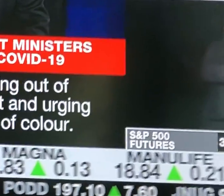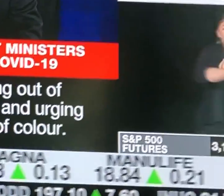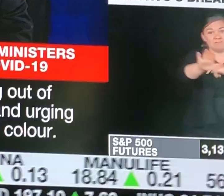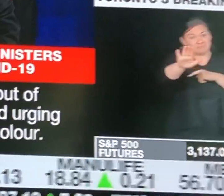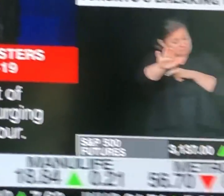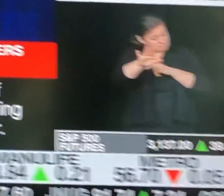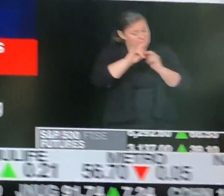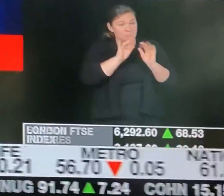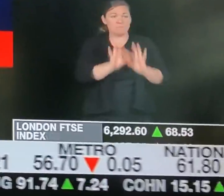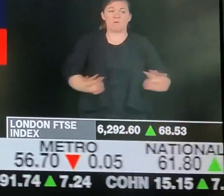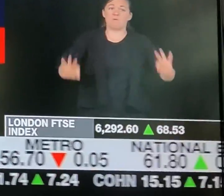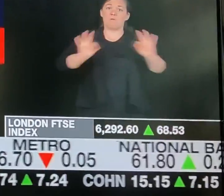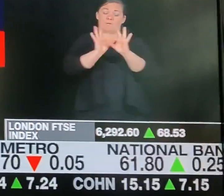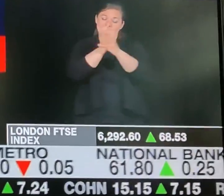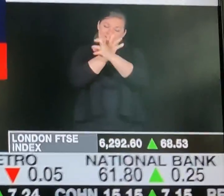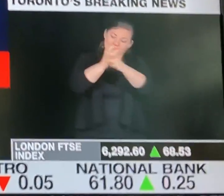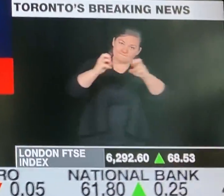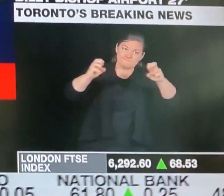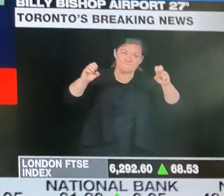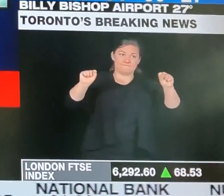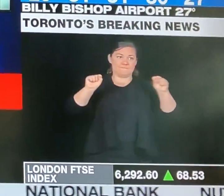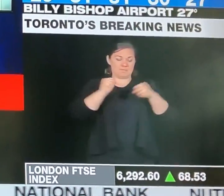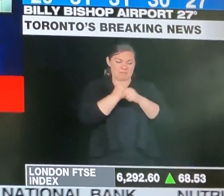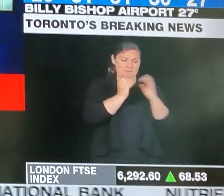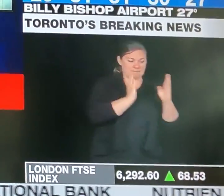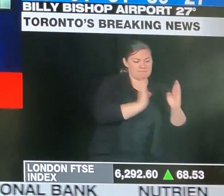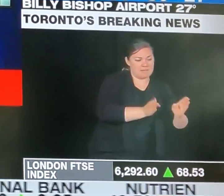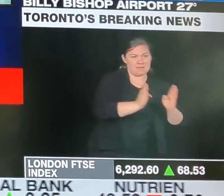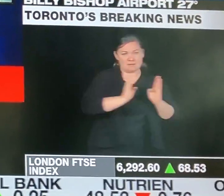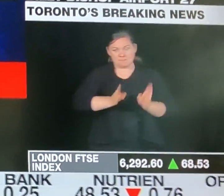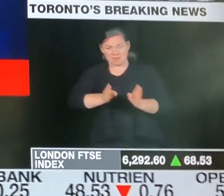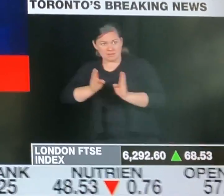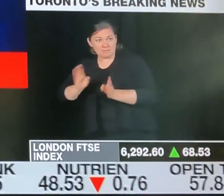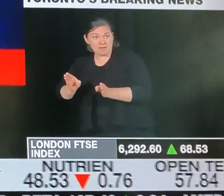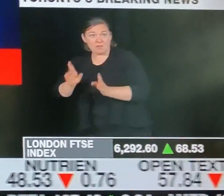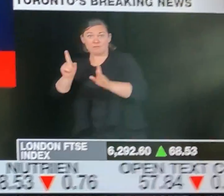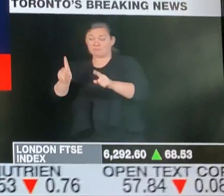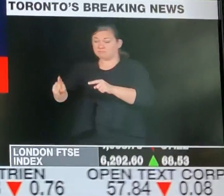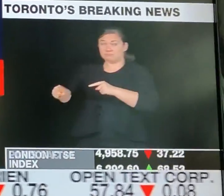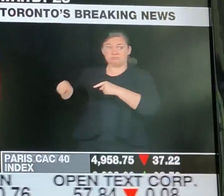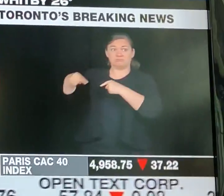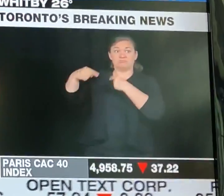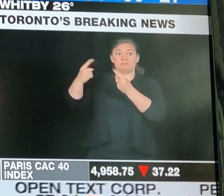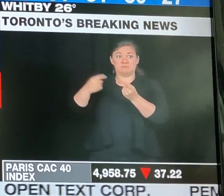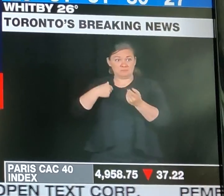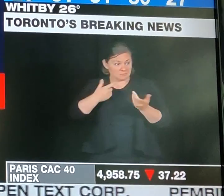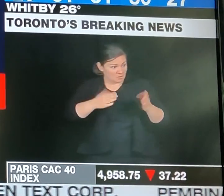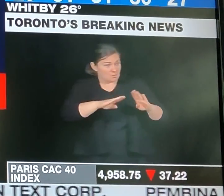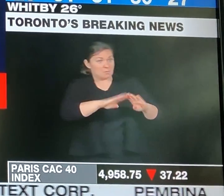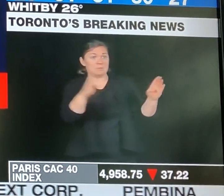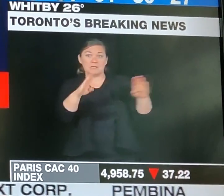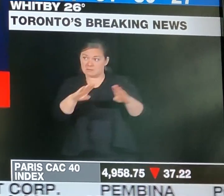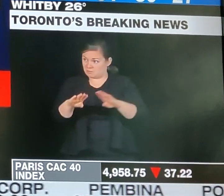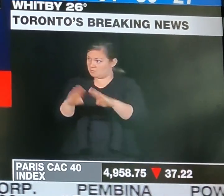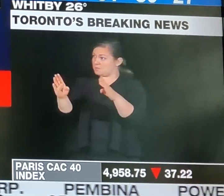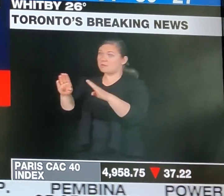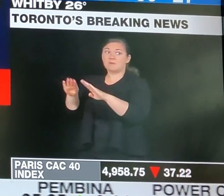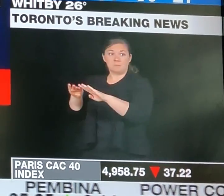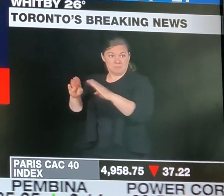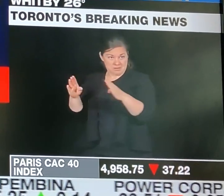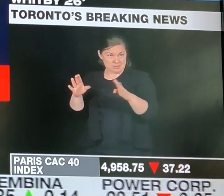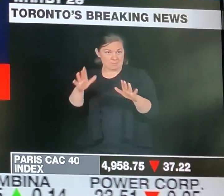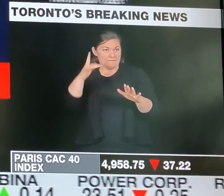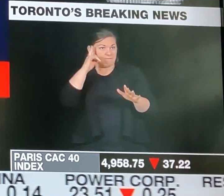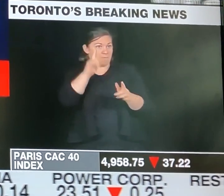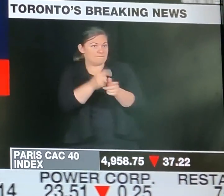solution for the whole province. Instead, we need to provide school boards the tools and the guidelines to get the kids